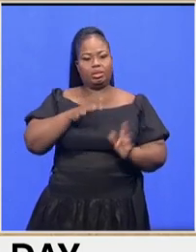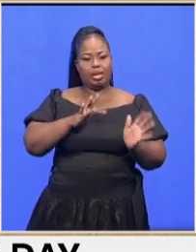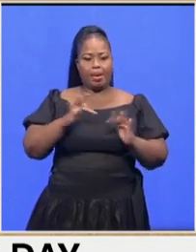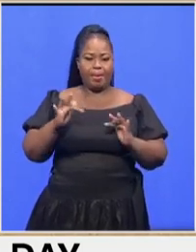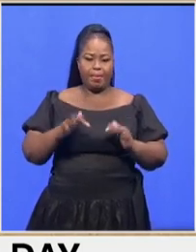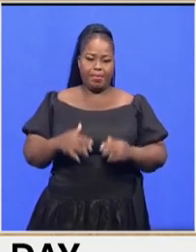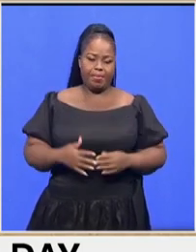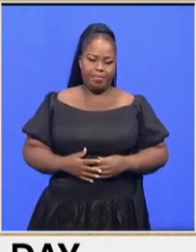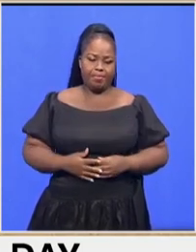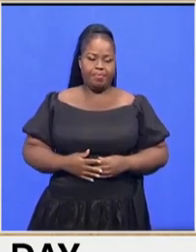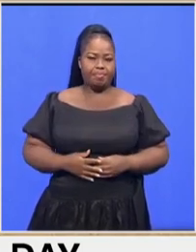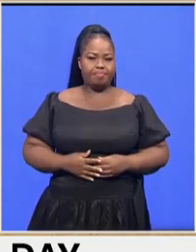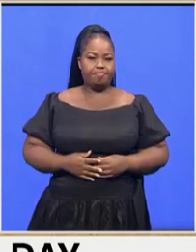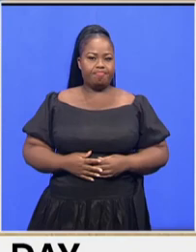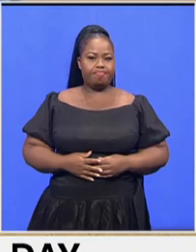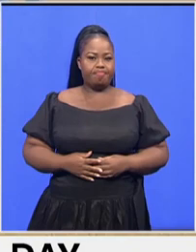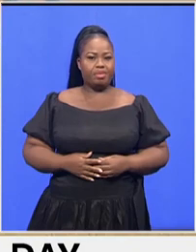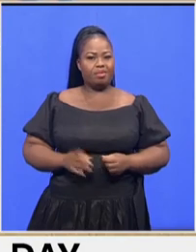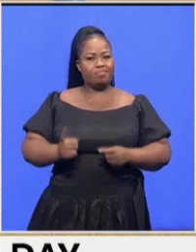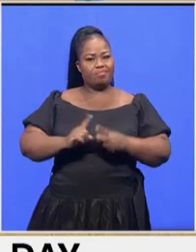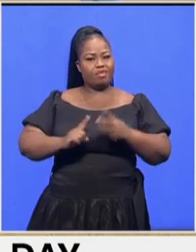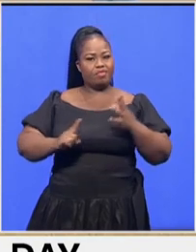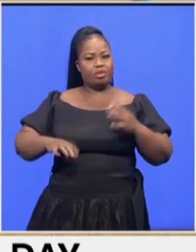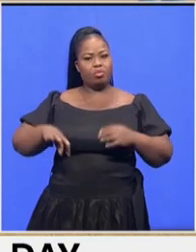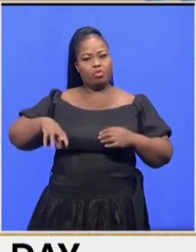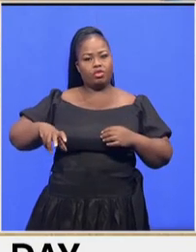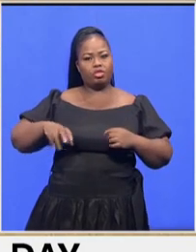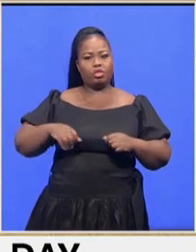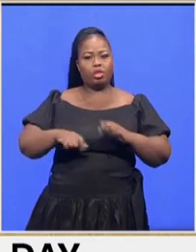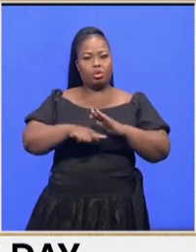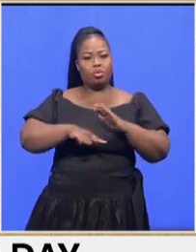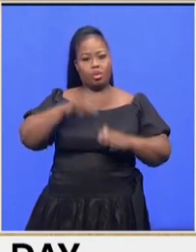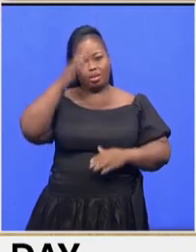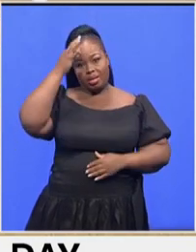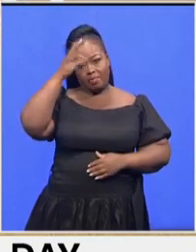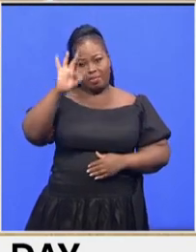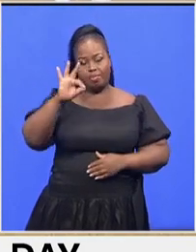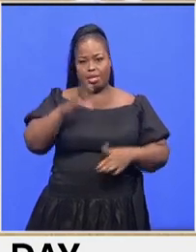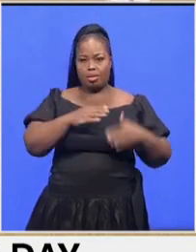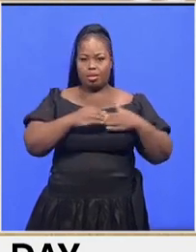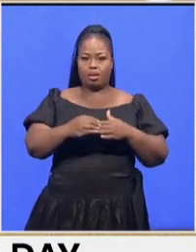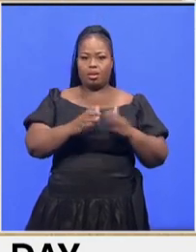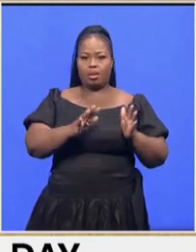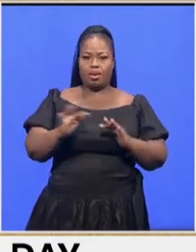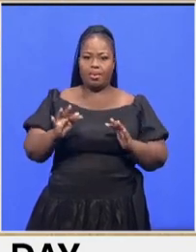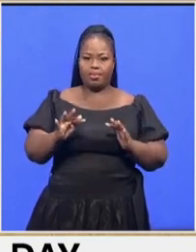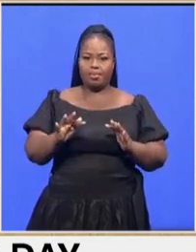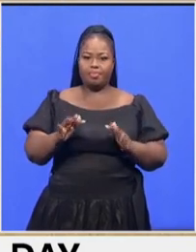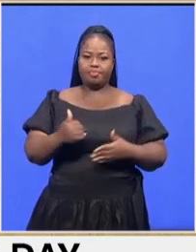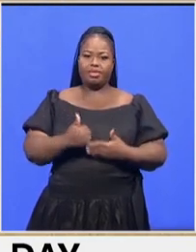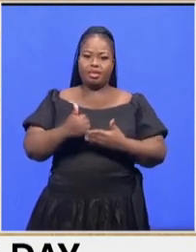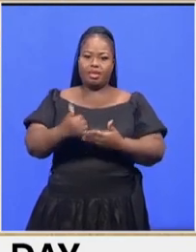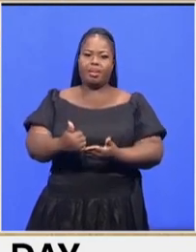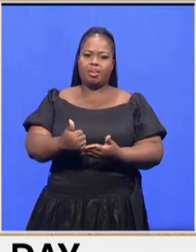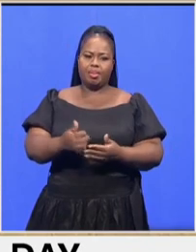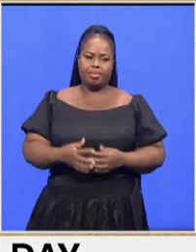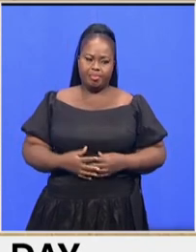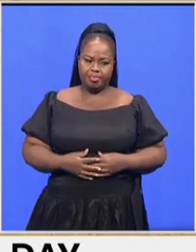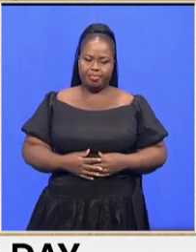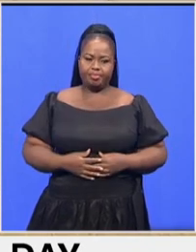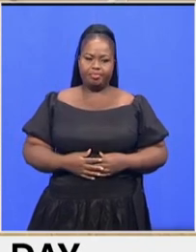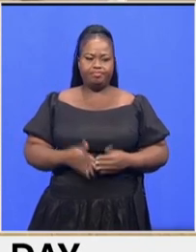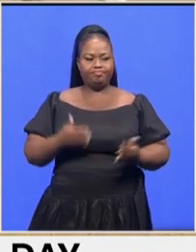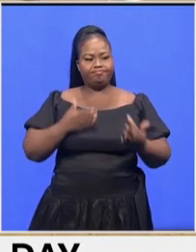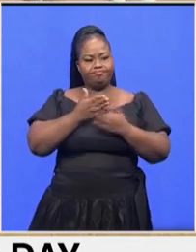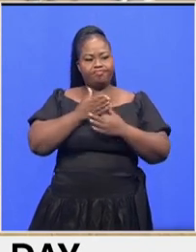he will direct the various provincial and local governments to basically um assist them to get access